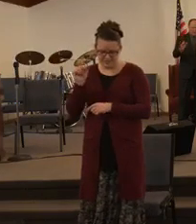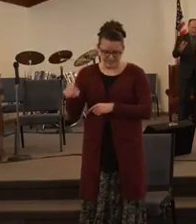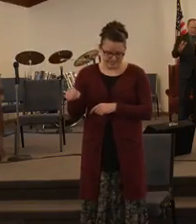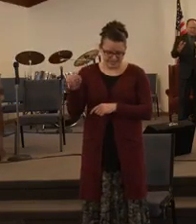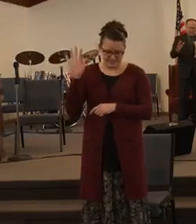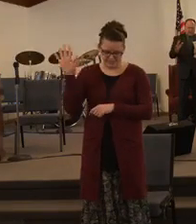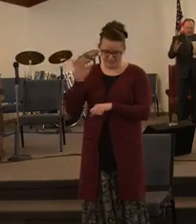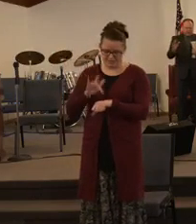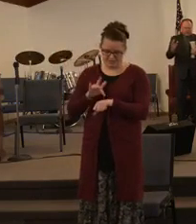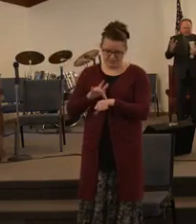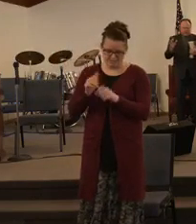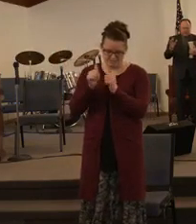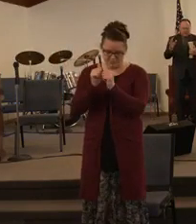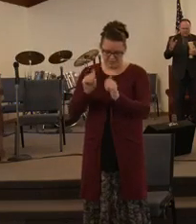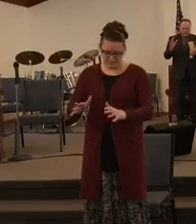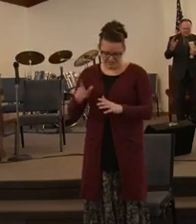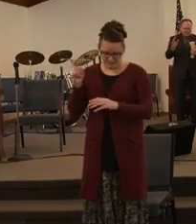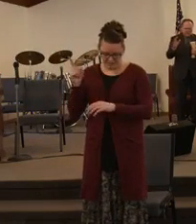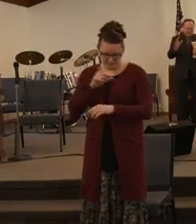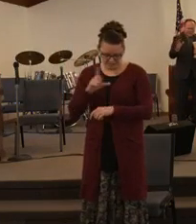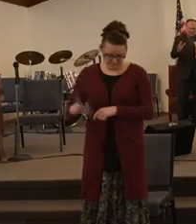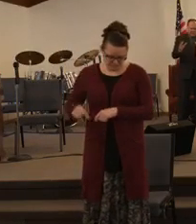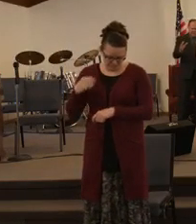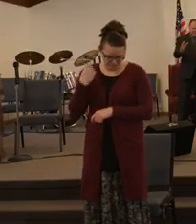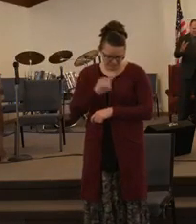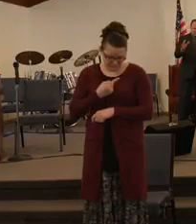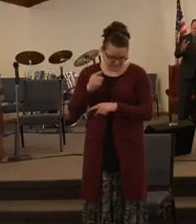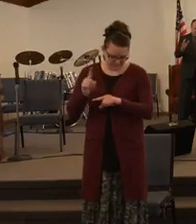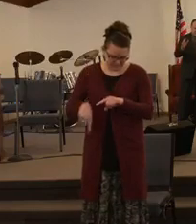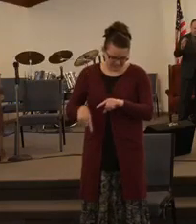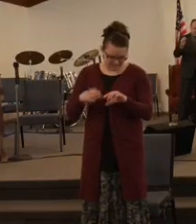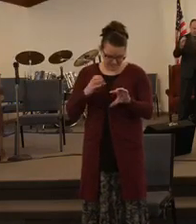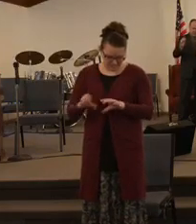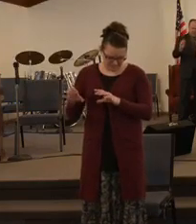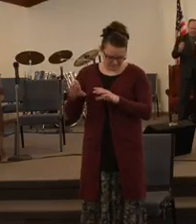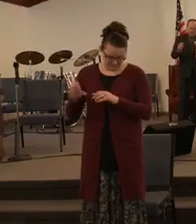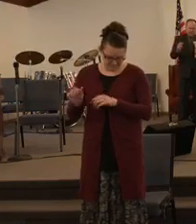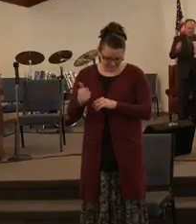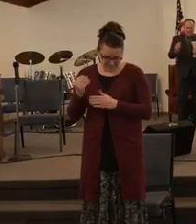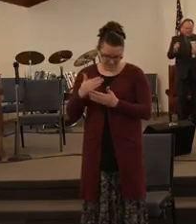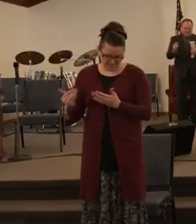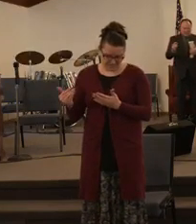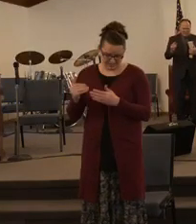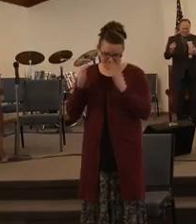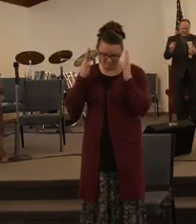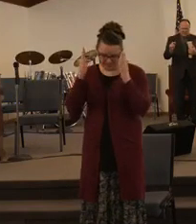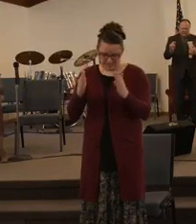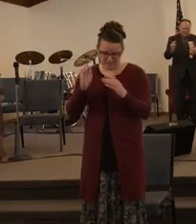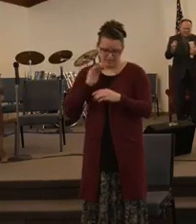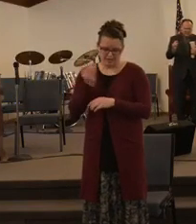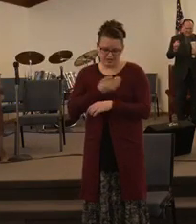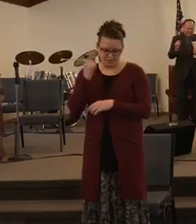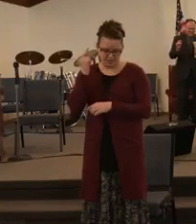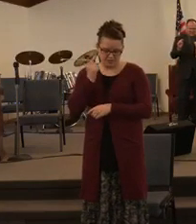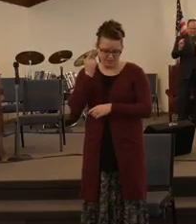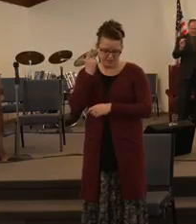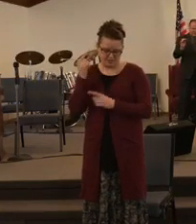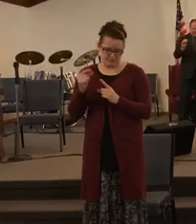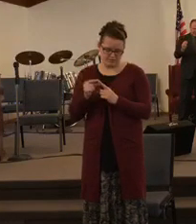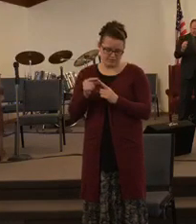Lord, for without you, Lord, we can do absolutely nothing. Lord, we pray for your anointing touch to guide our thoughts and words here this season.